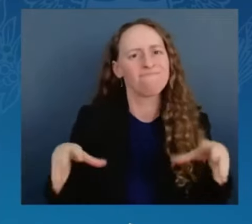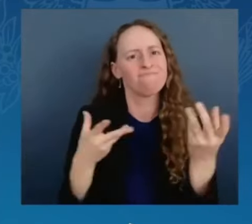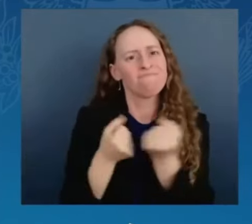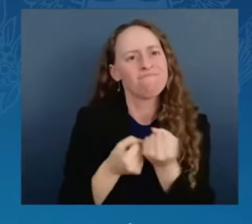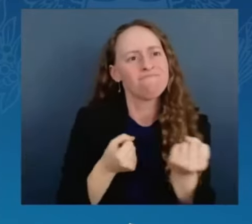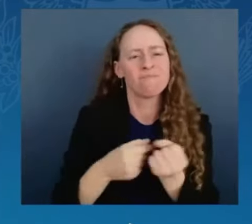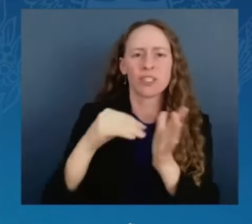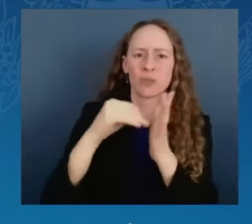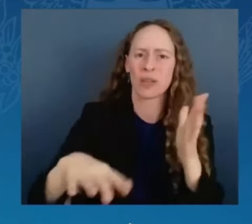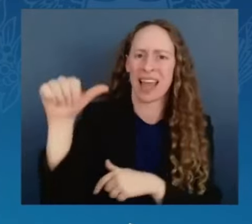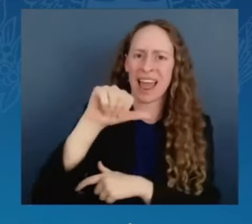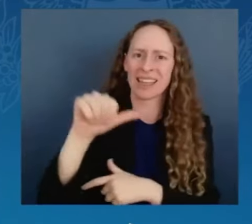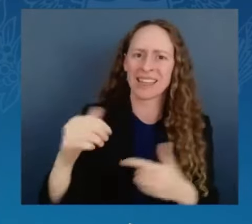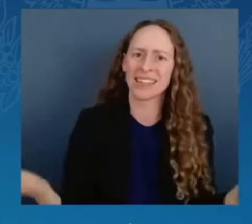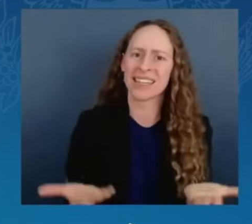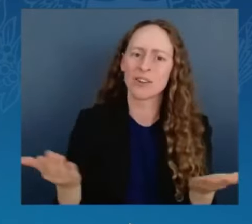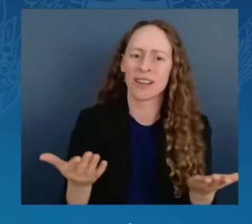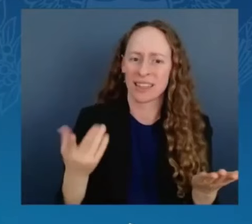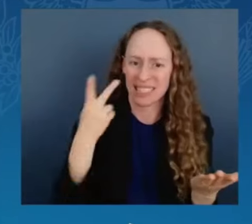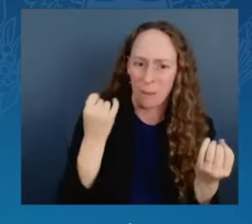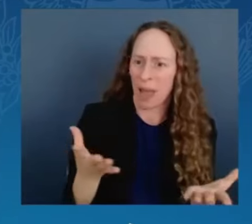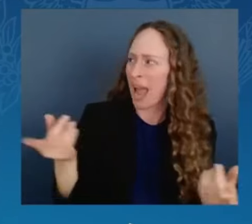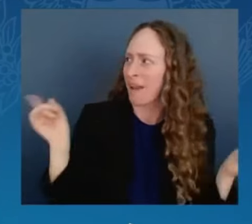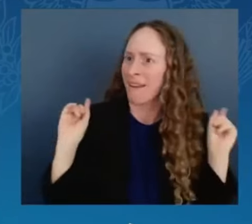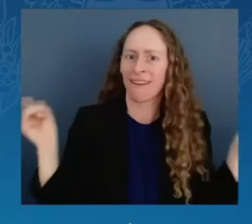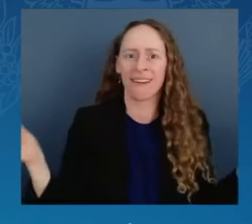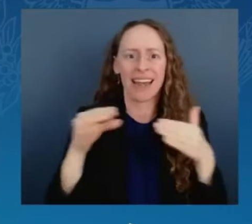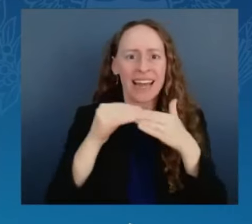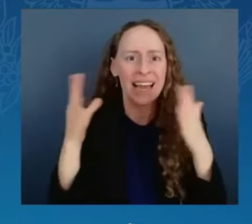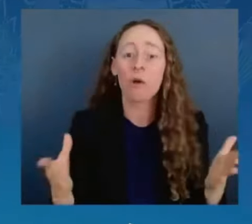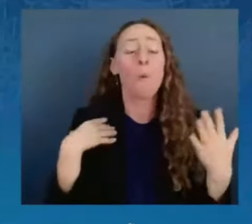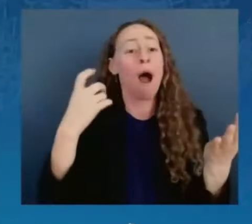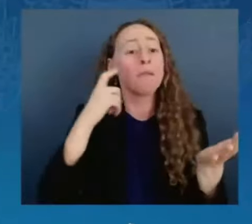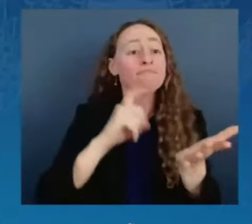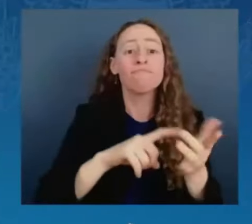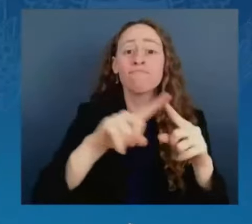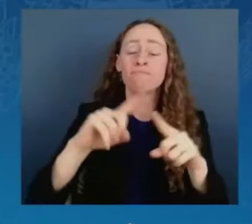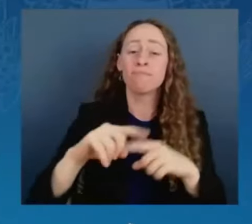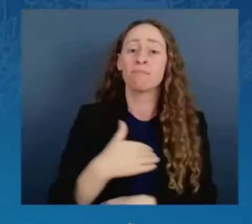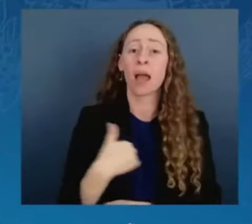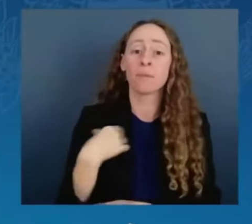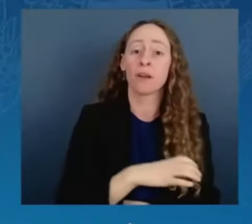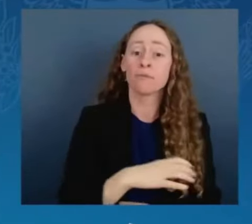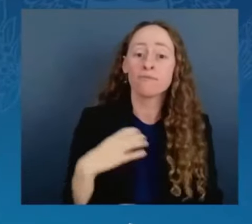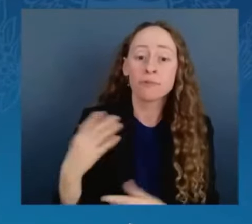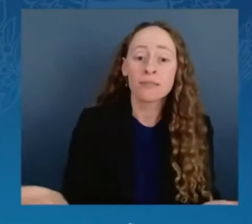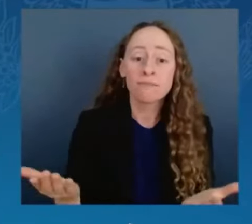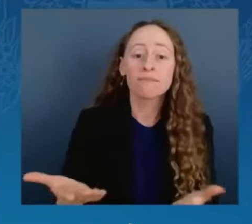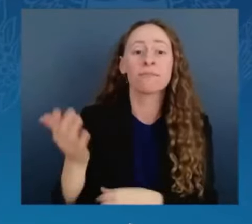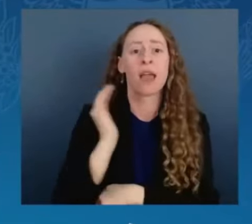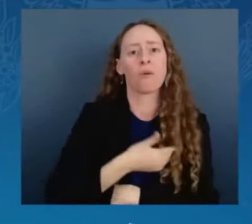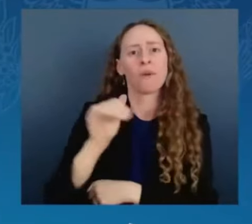so many leaders, including, of course, members of Congress, members of our administration, and our extraordinary athletes.